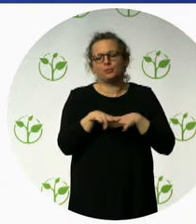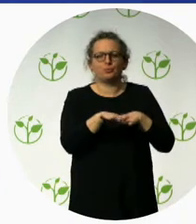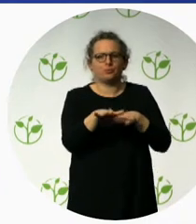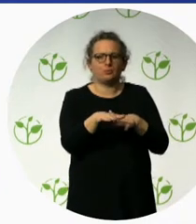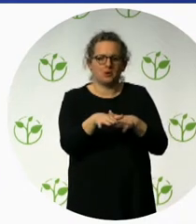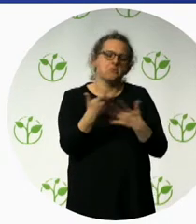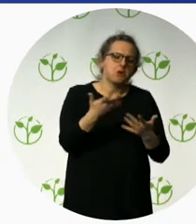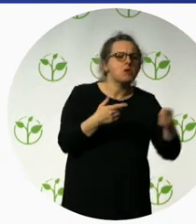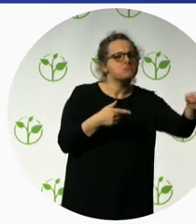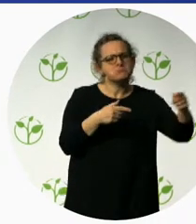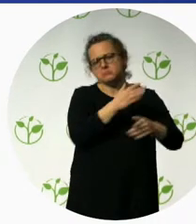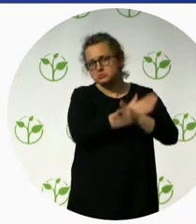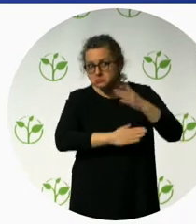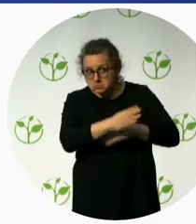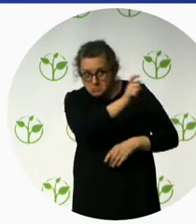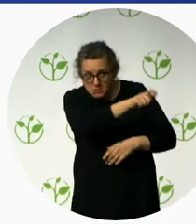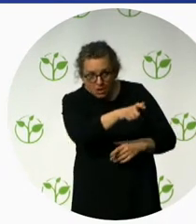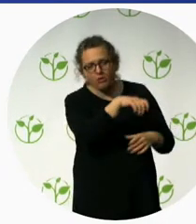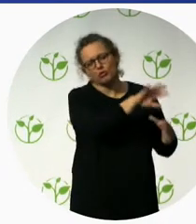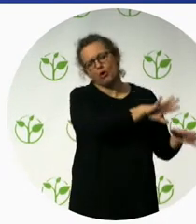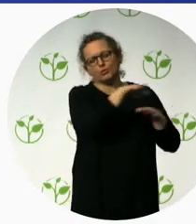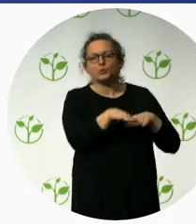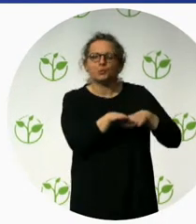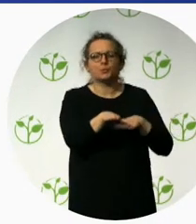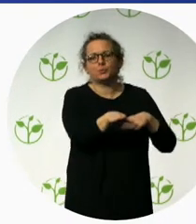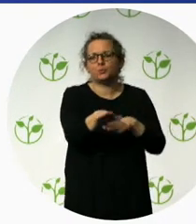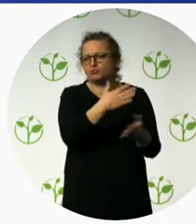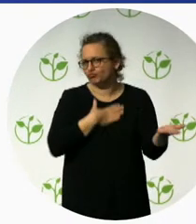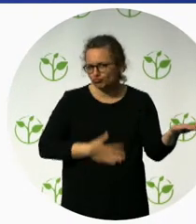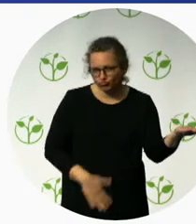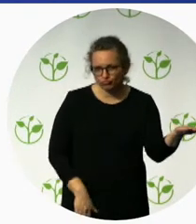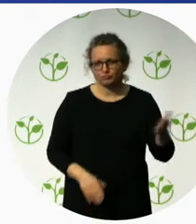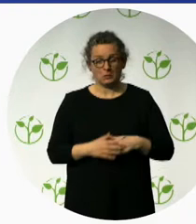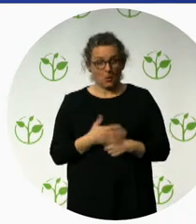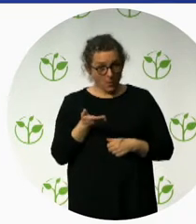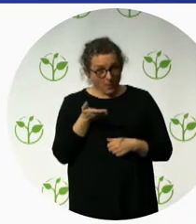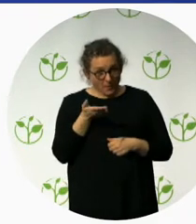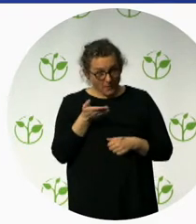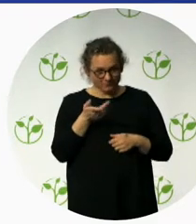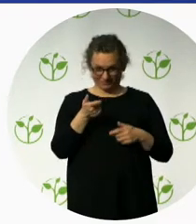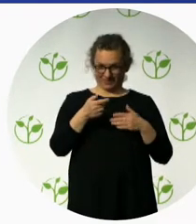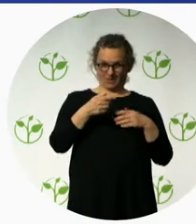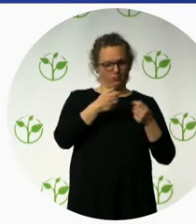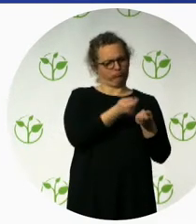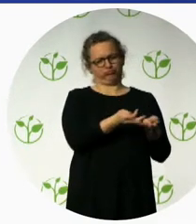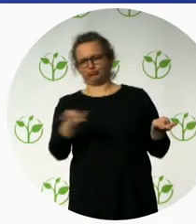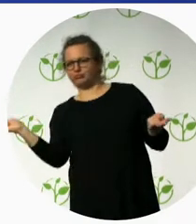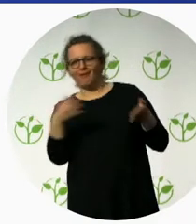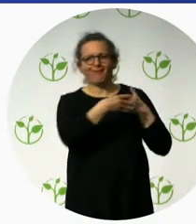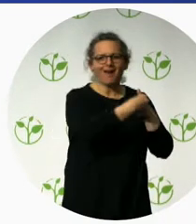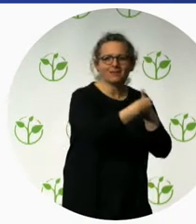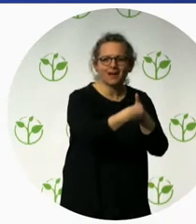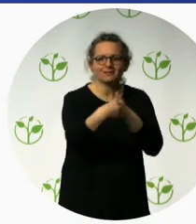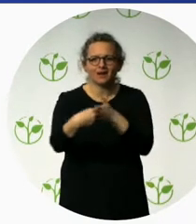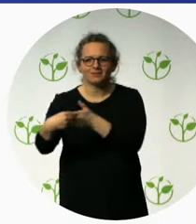Here is just the different tours we offer. We have a 12-day tour to Andes and Amazon, and an 11